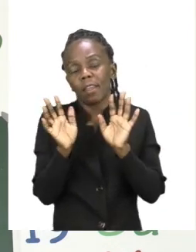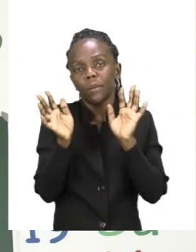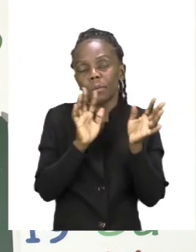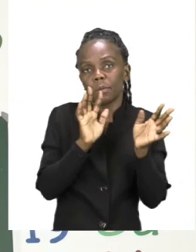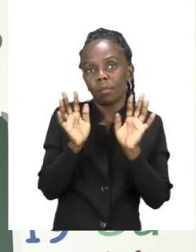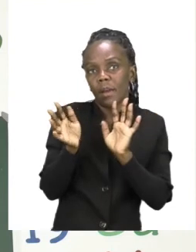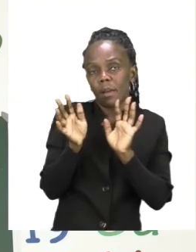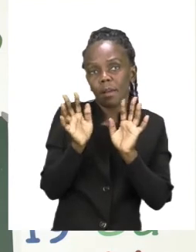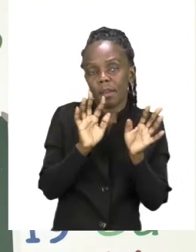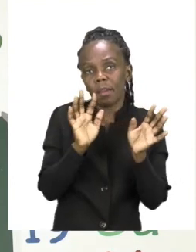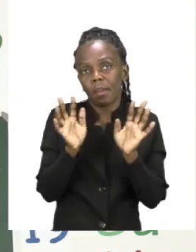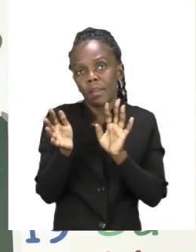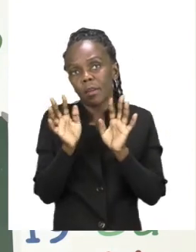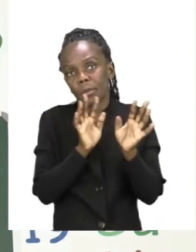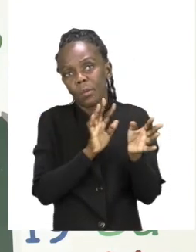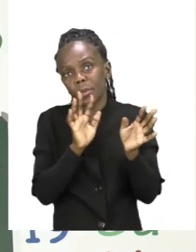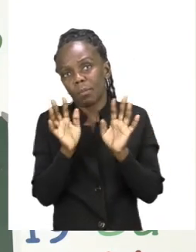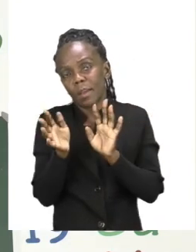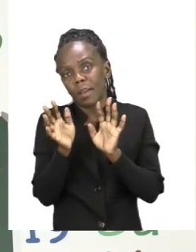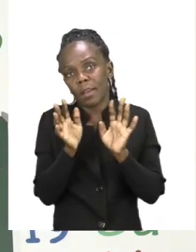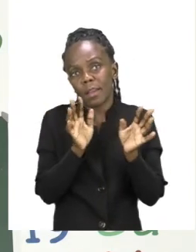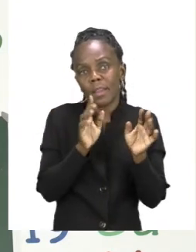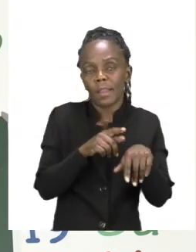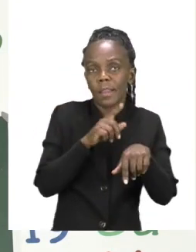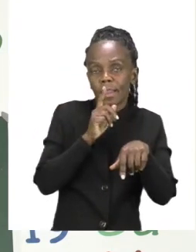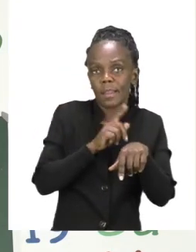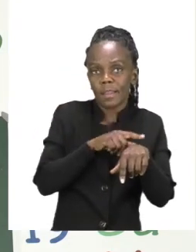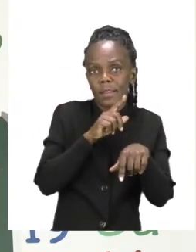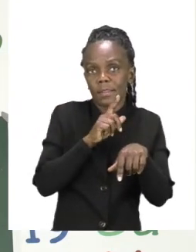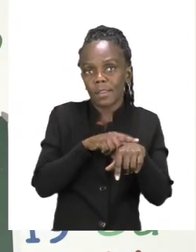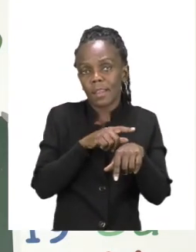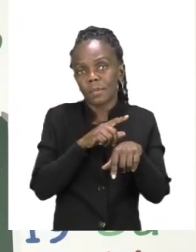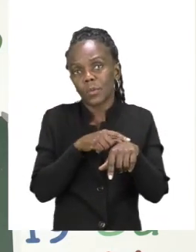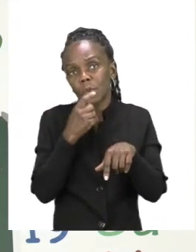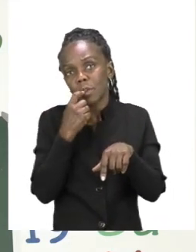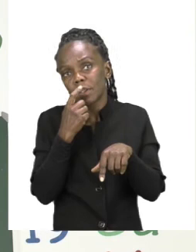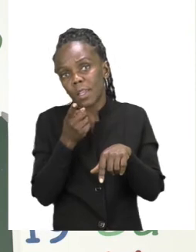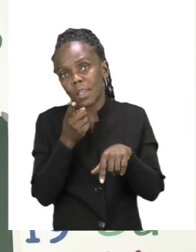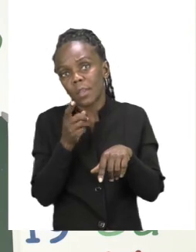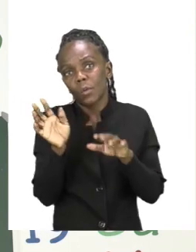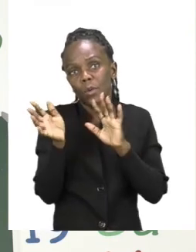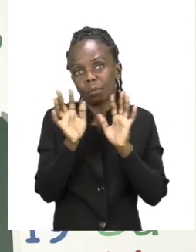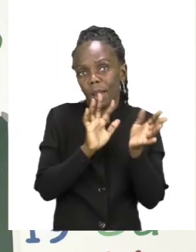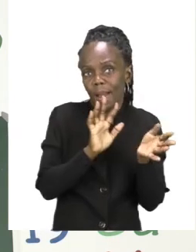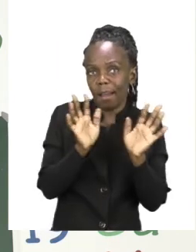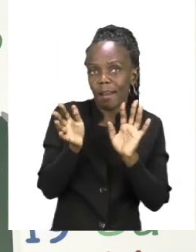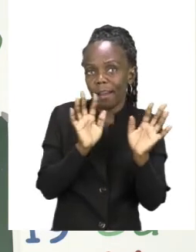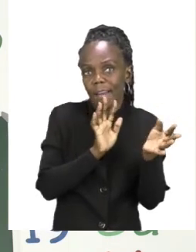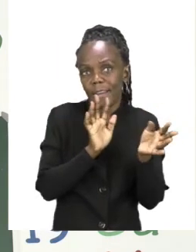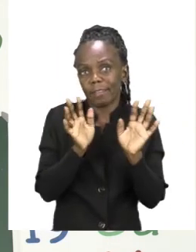Goodbye, goodbye. It's time to say goodbye.